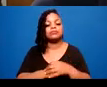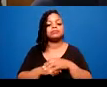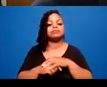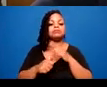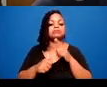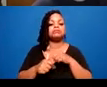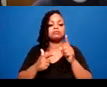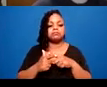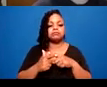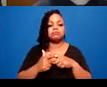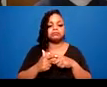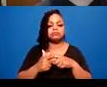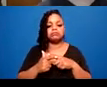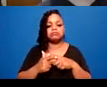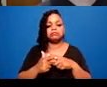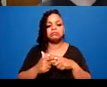cultural strengths.